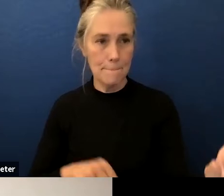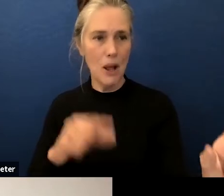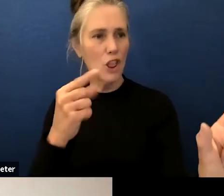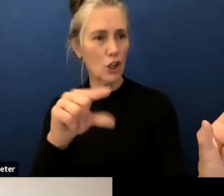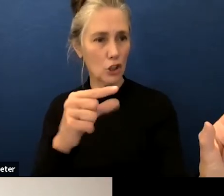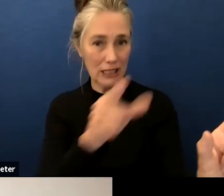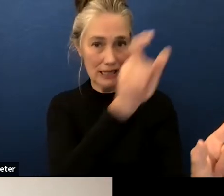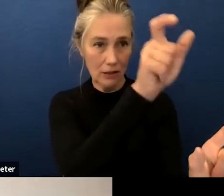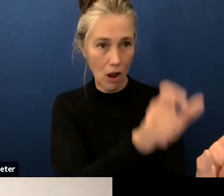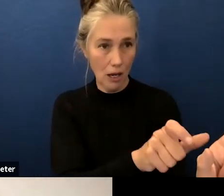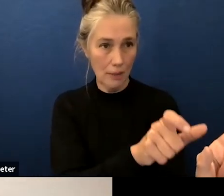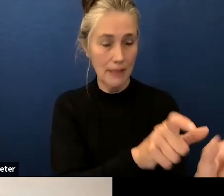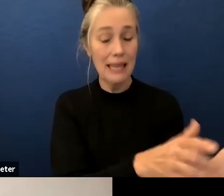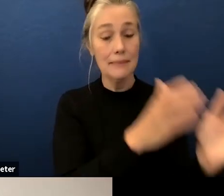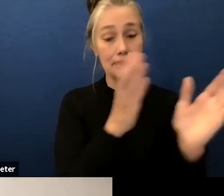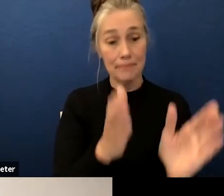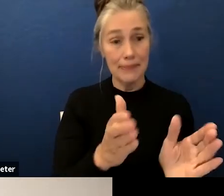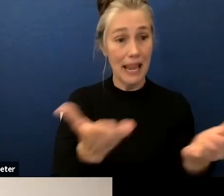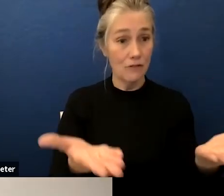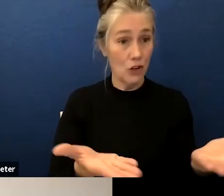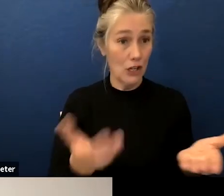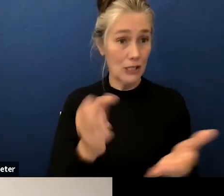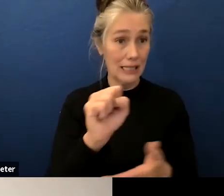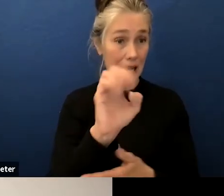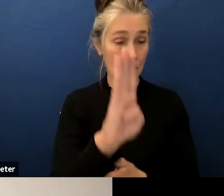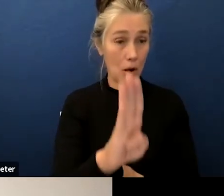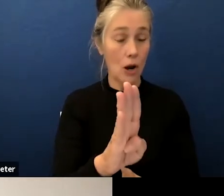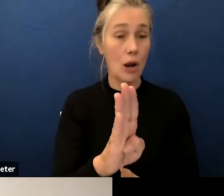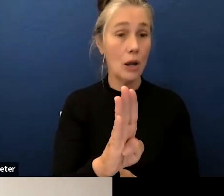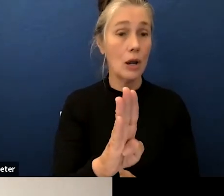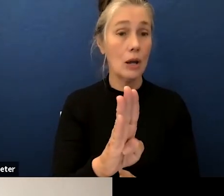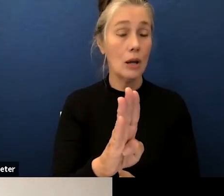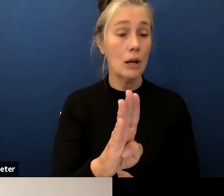for us in santa barbara we have